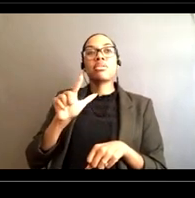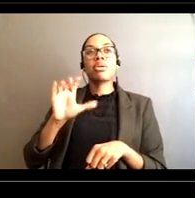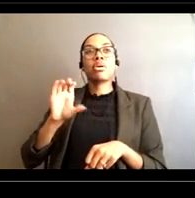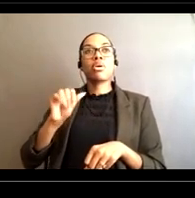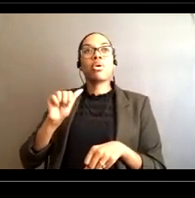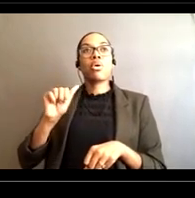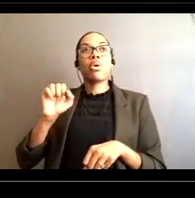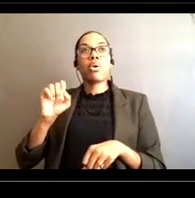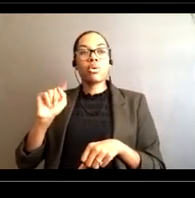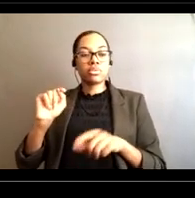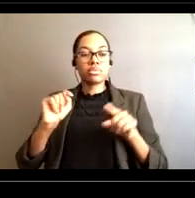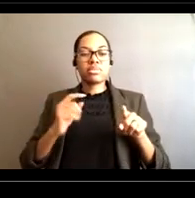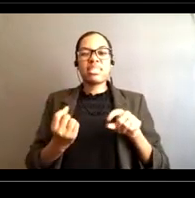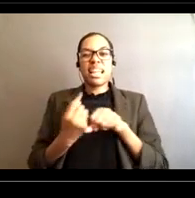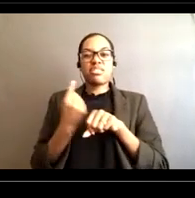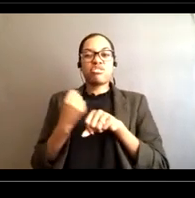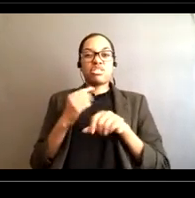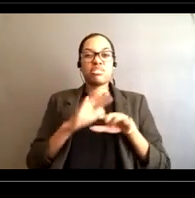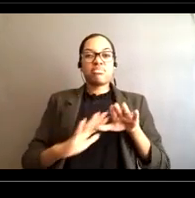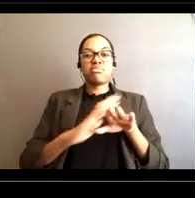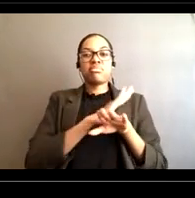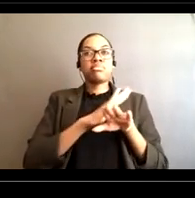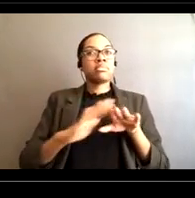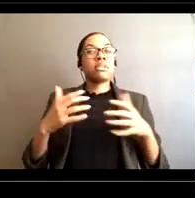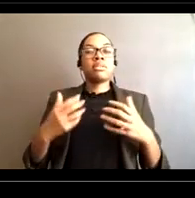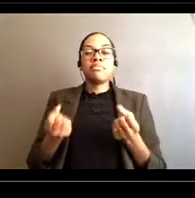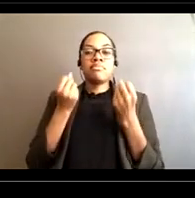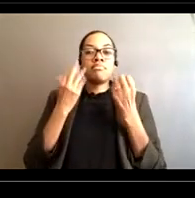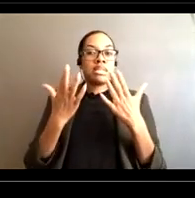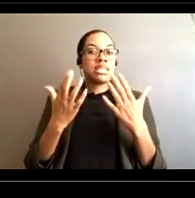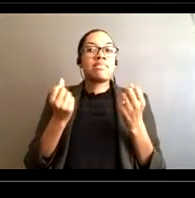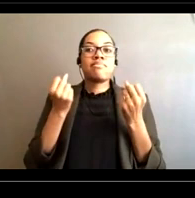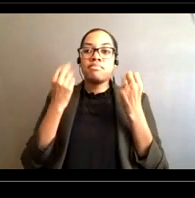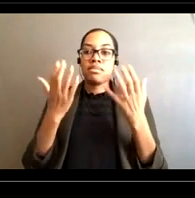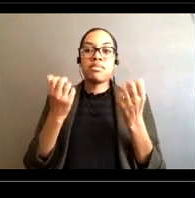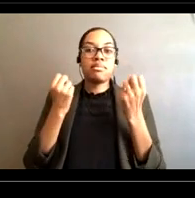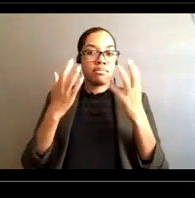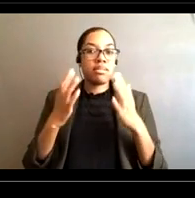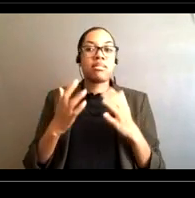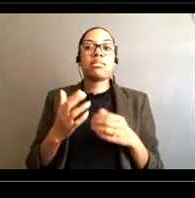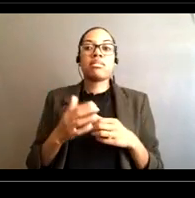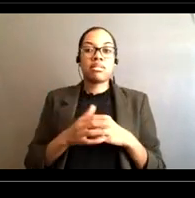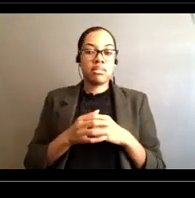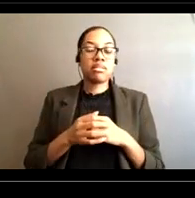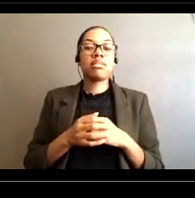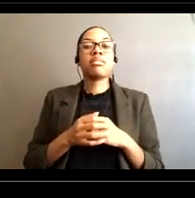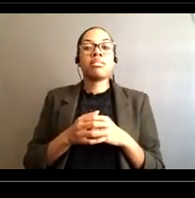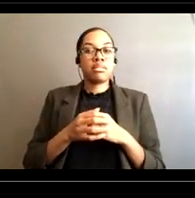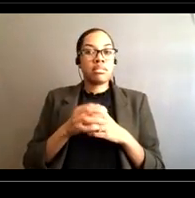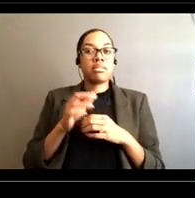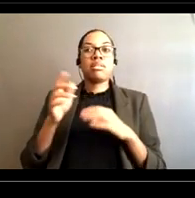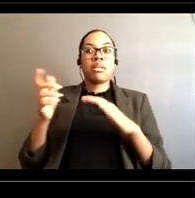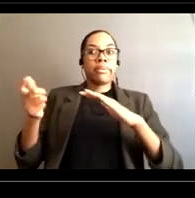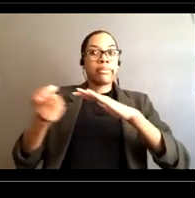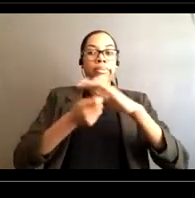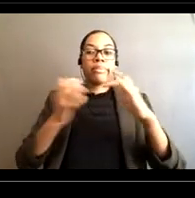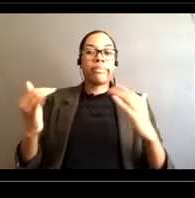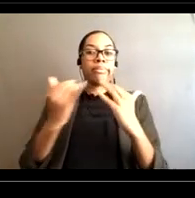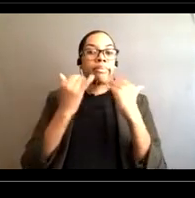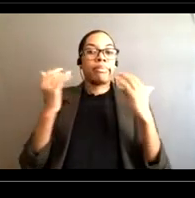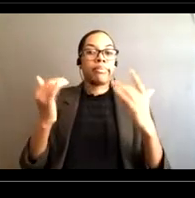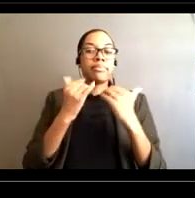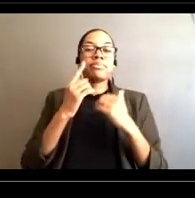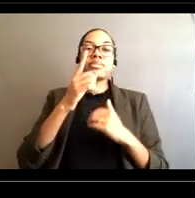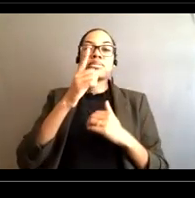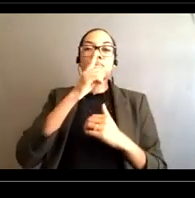current fatalities within a very short period of time But a lot of that is a function of of how the waves approach the size